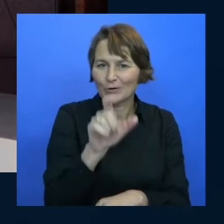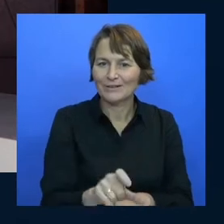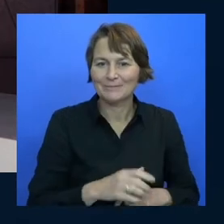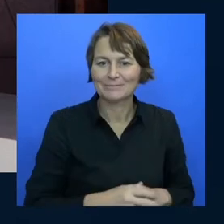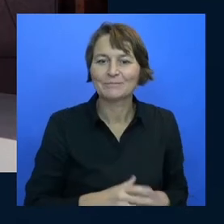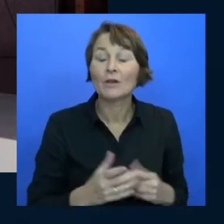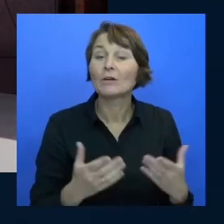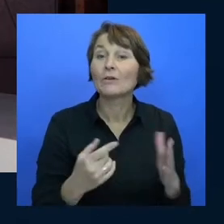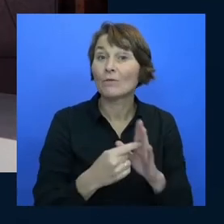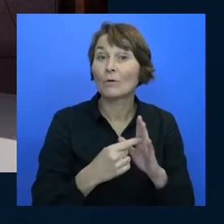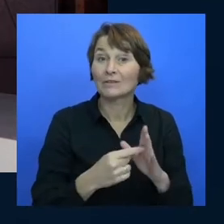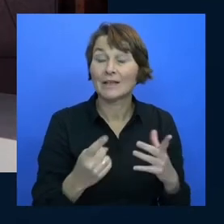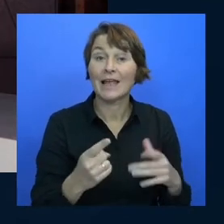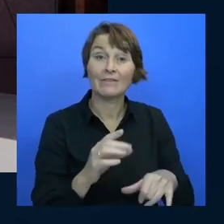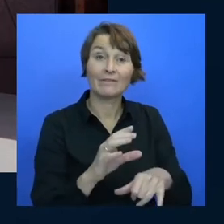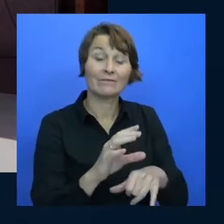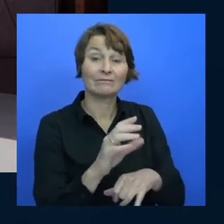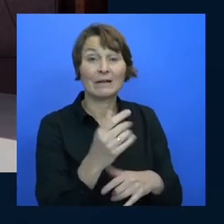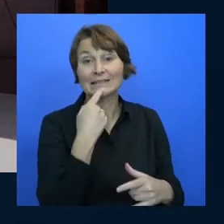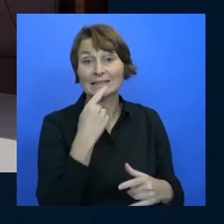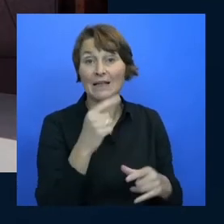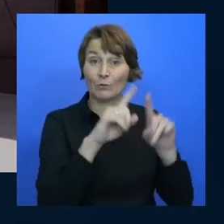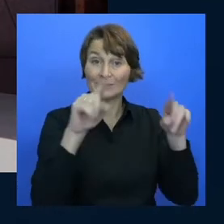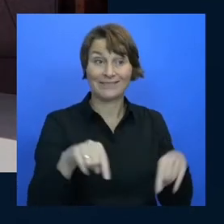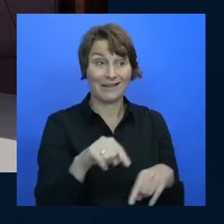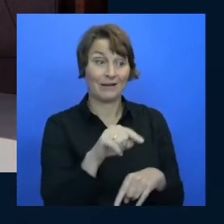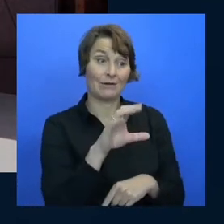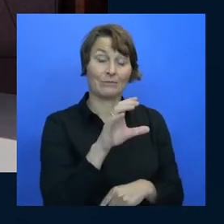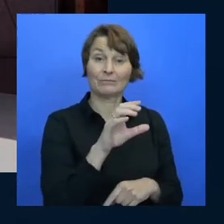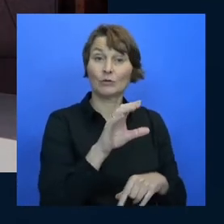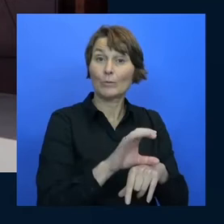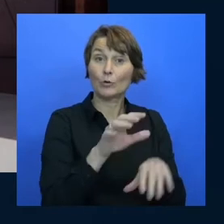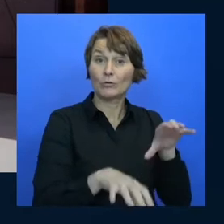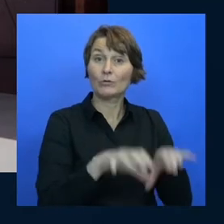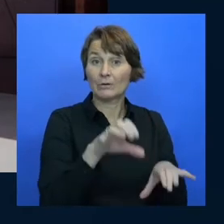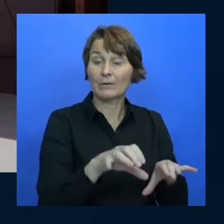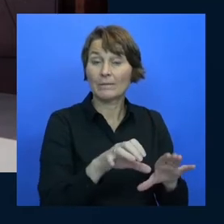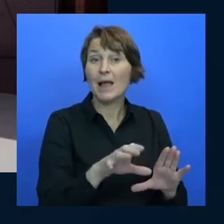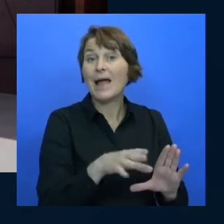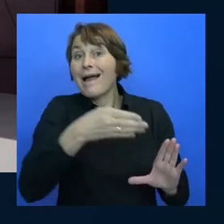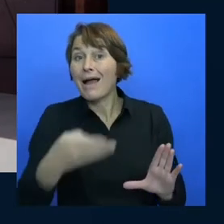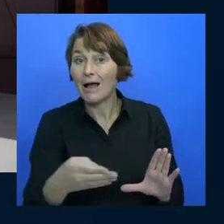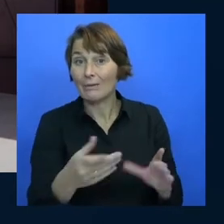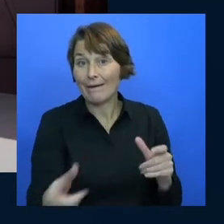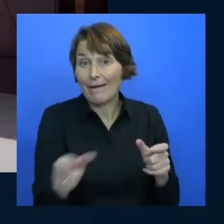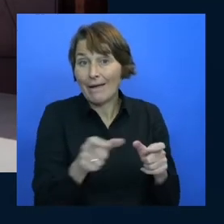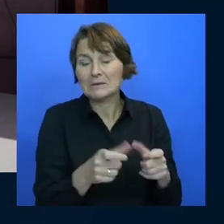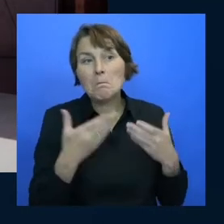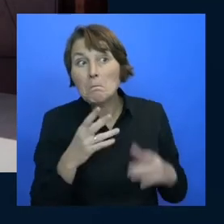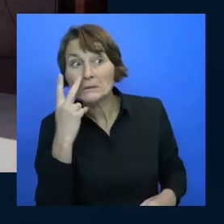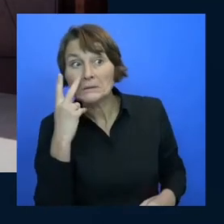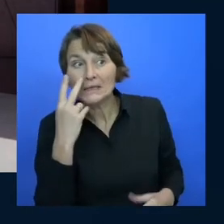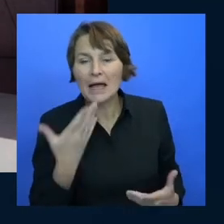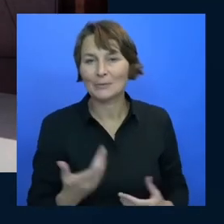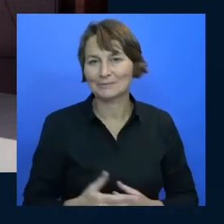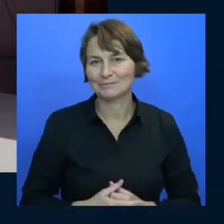so if I say computer ing where that comes from the art of